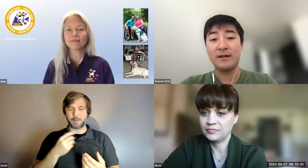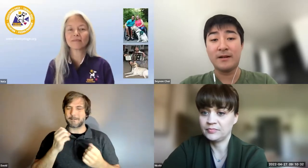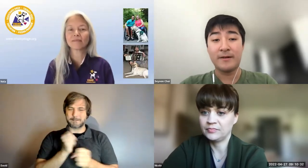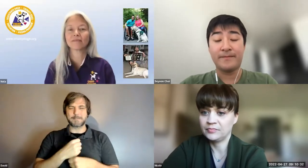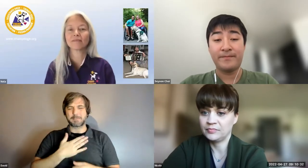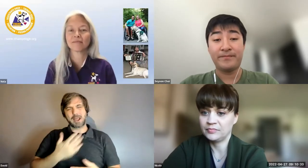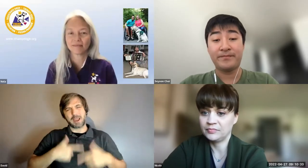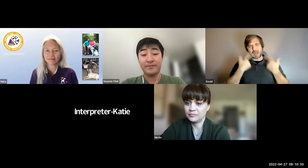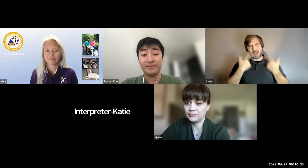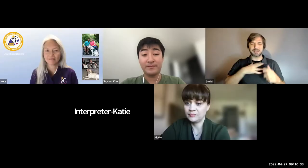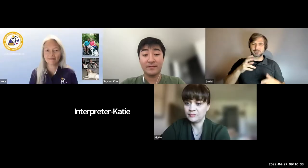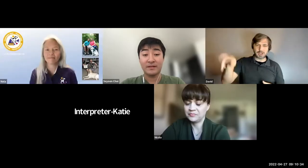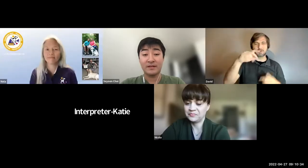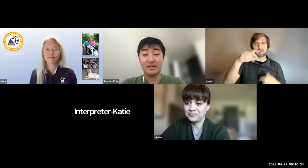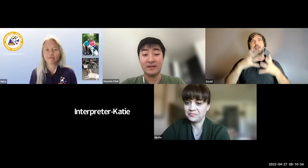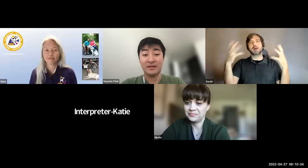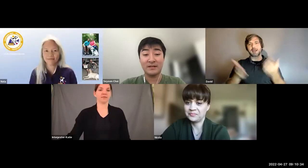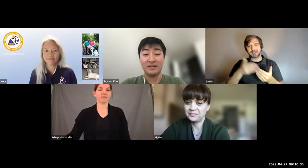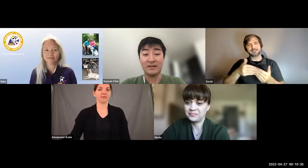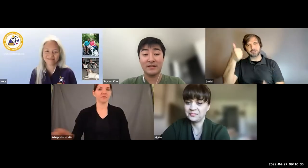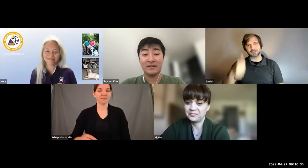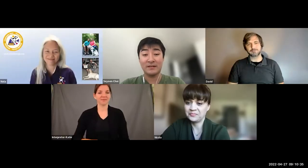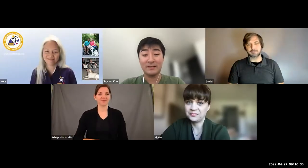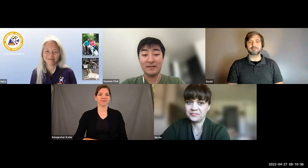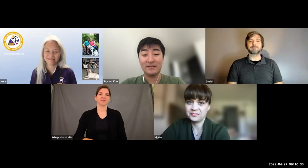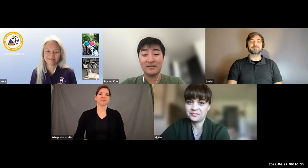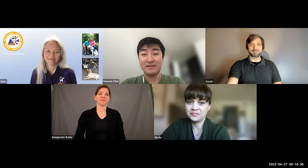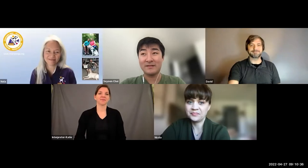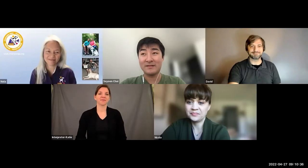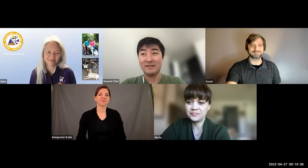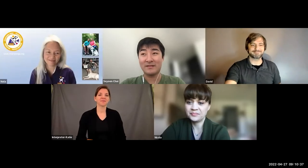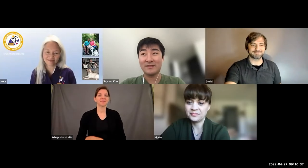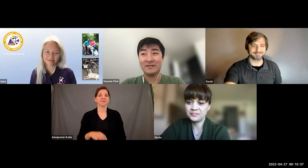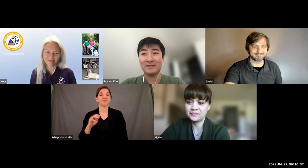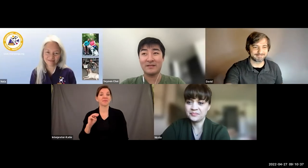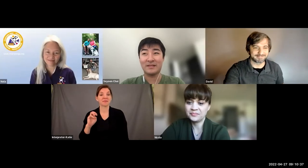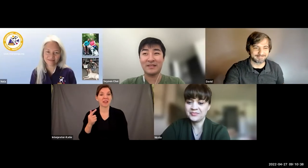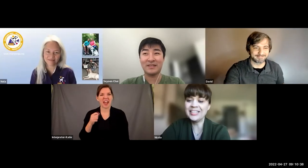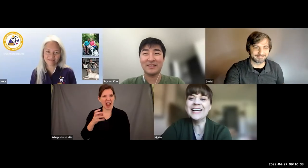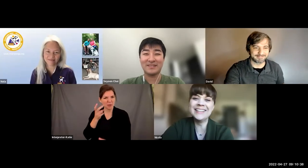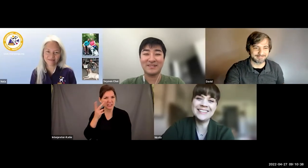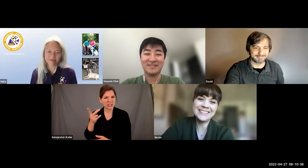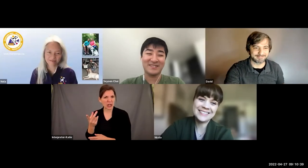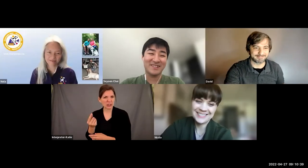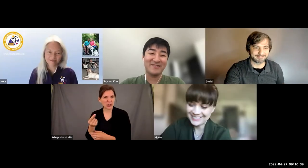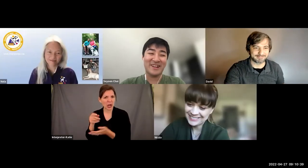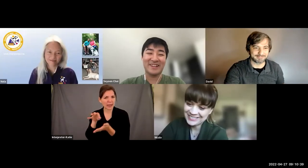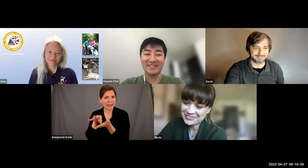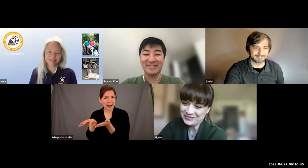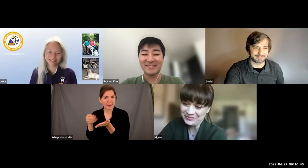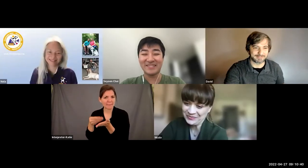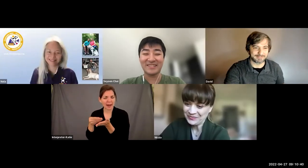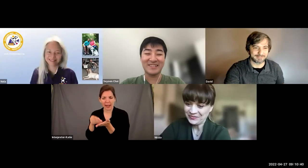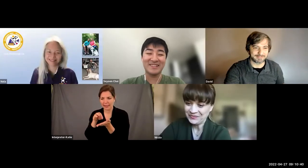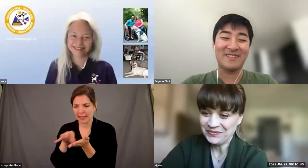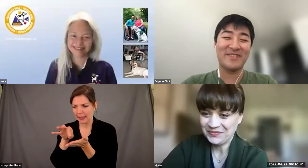excellent thank you say and i i would love um to see a dog count money that would be right